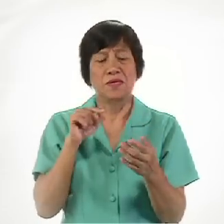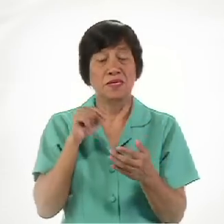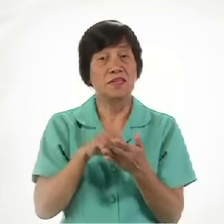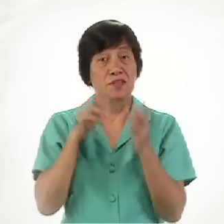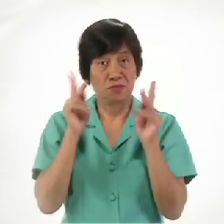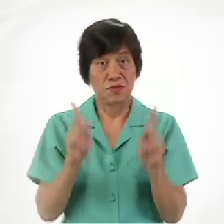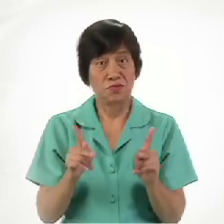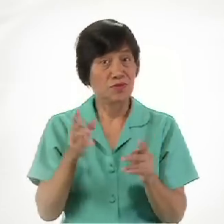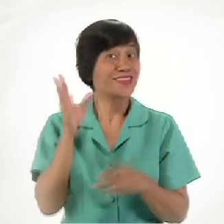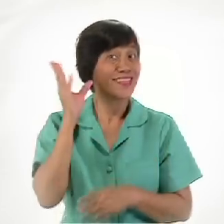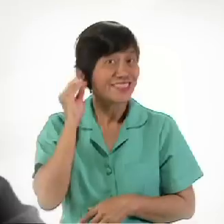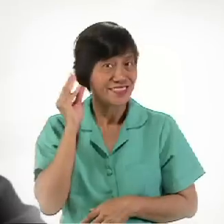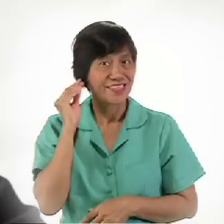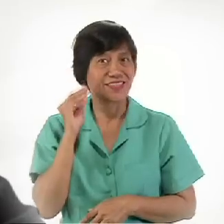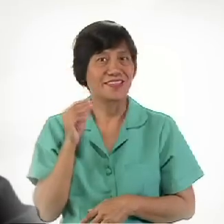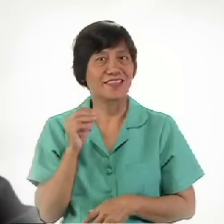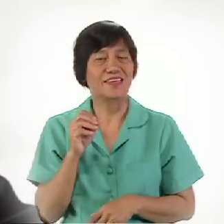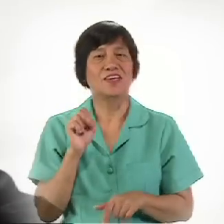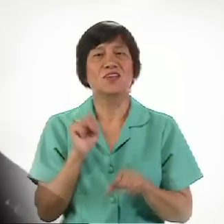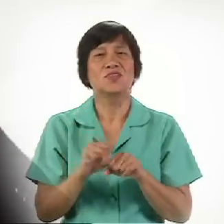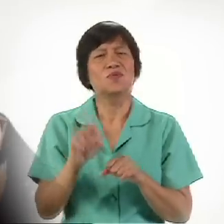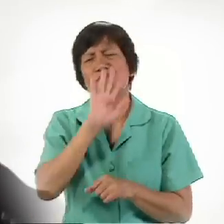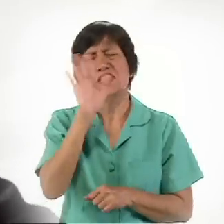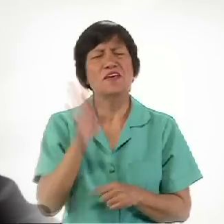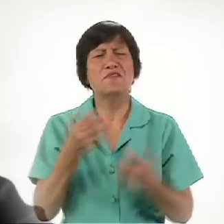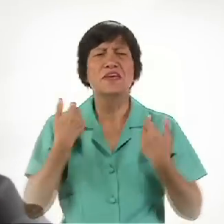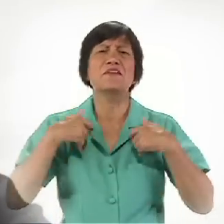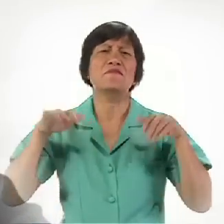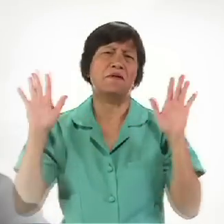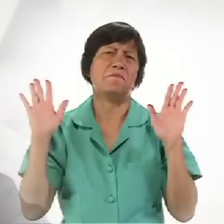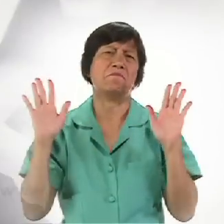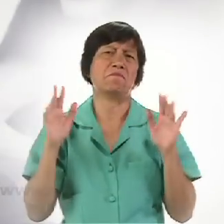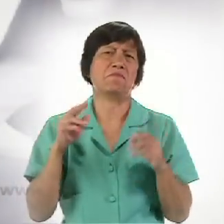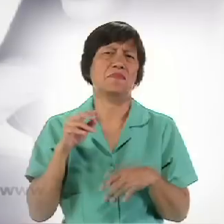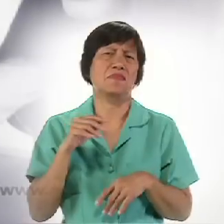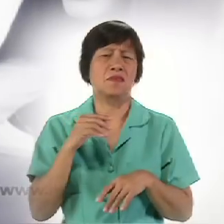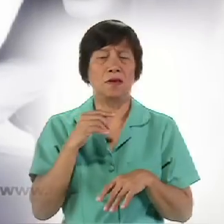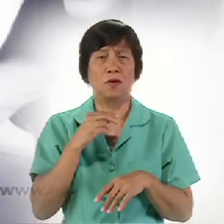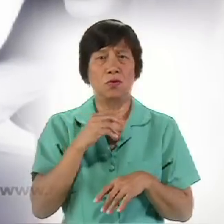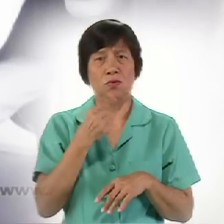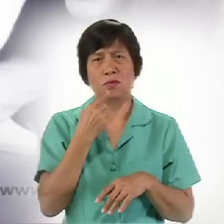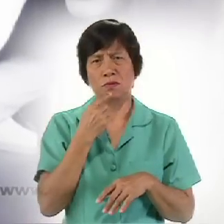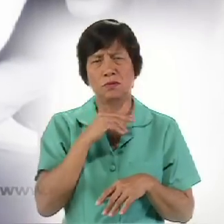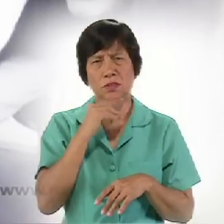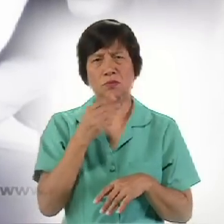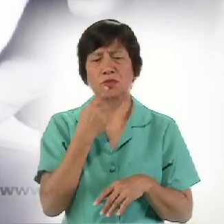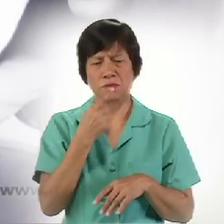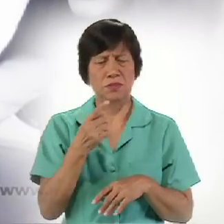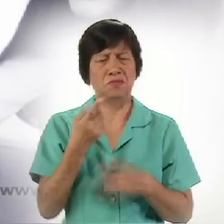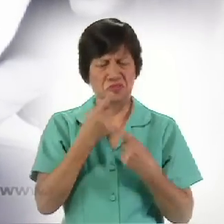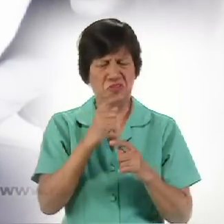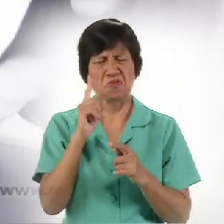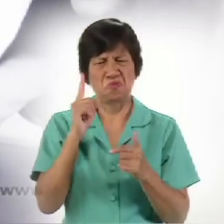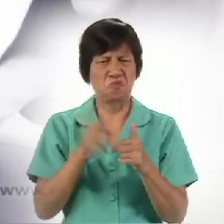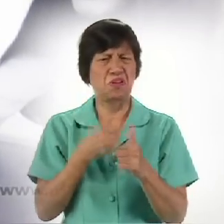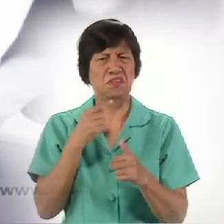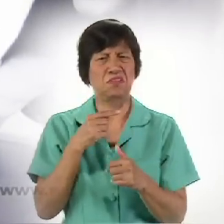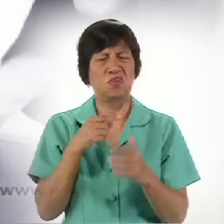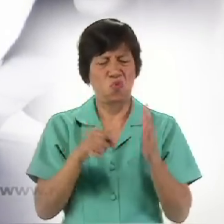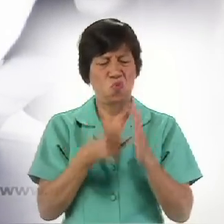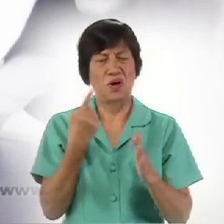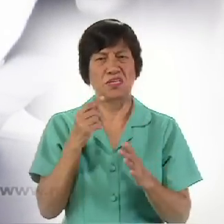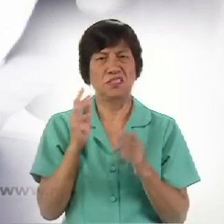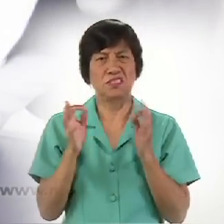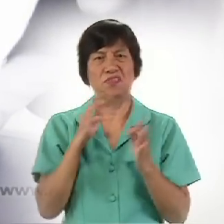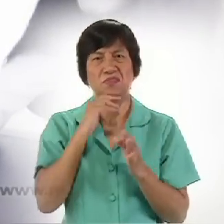person Will listen Okay So don't give up Do not say I've tried it once If he doesn't want To listen